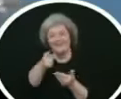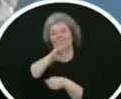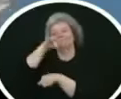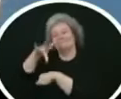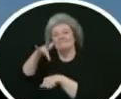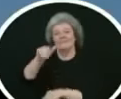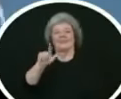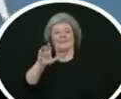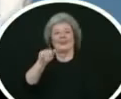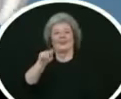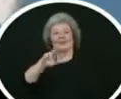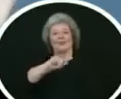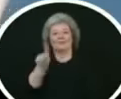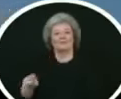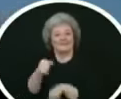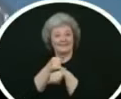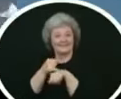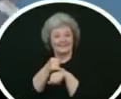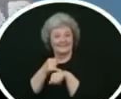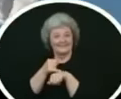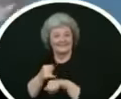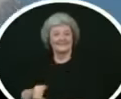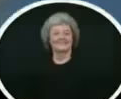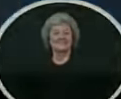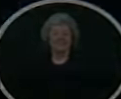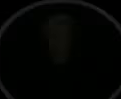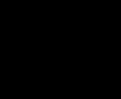forward to welcoming you to alcatraz island